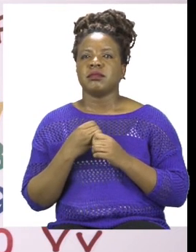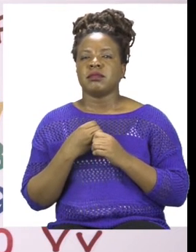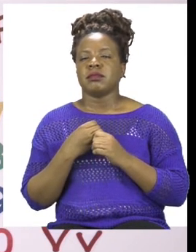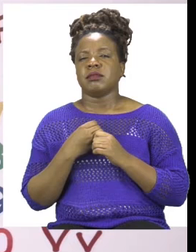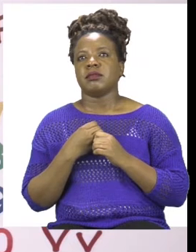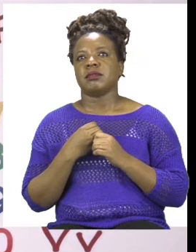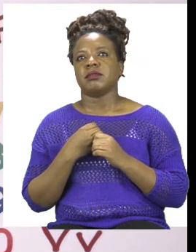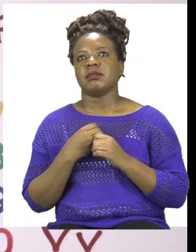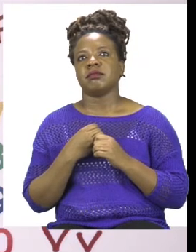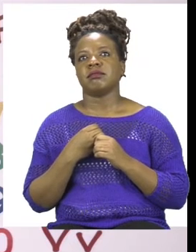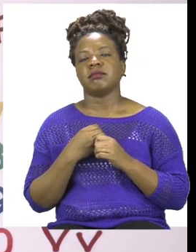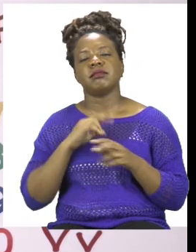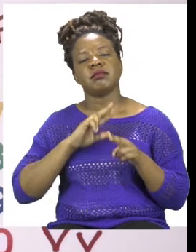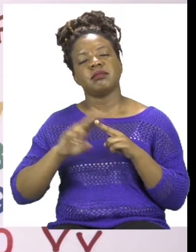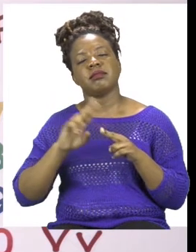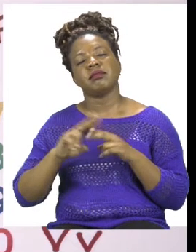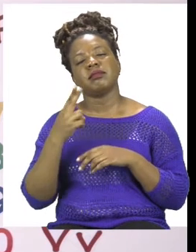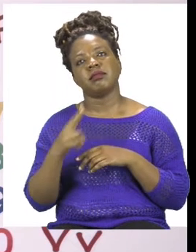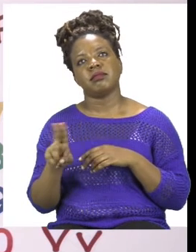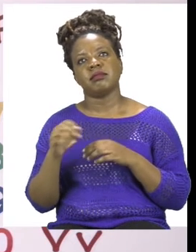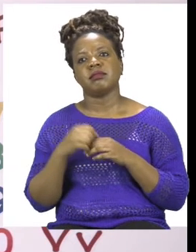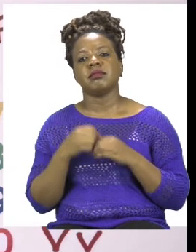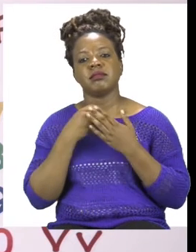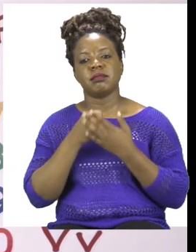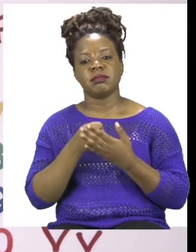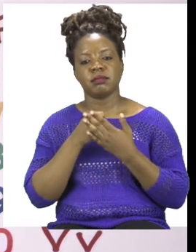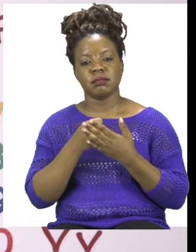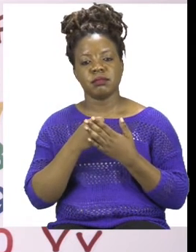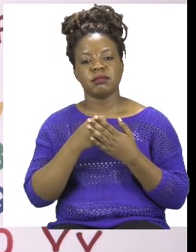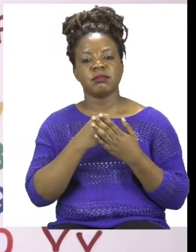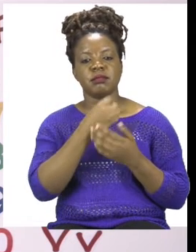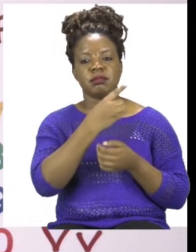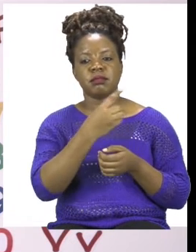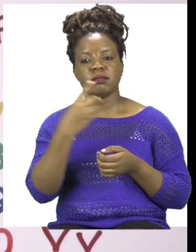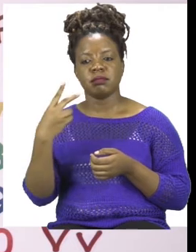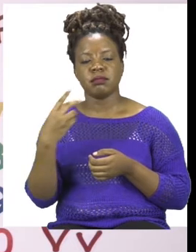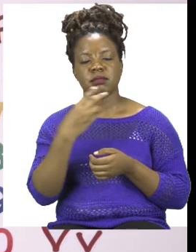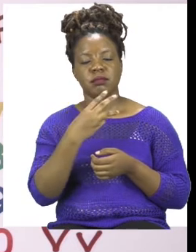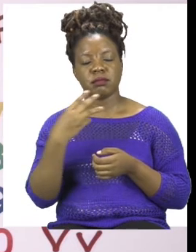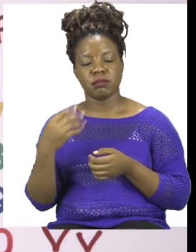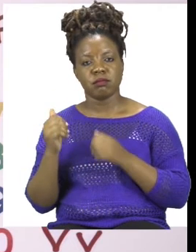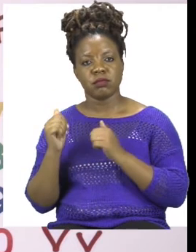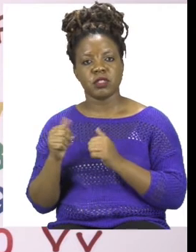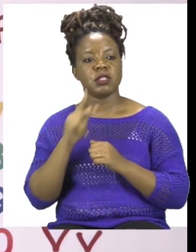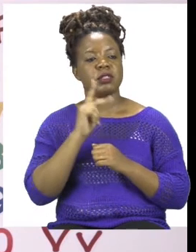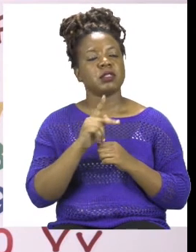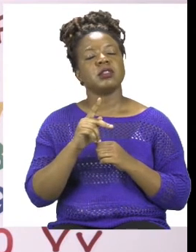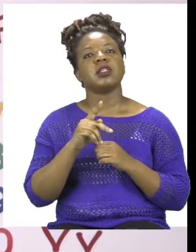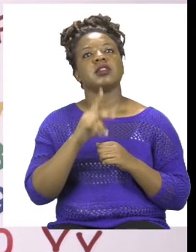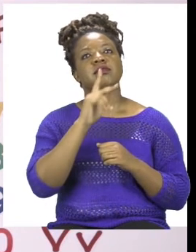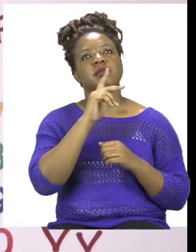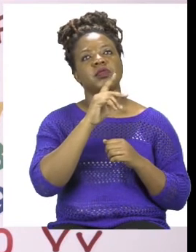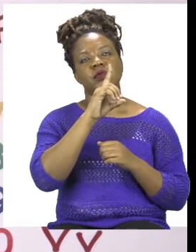So take your time boys and girls try hard not to mix up how we double when we just take the number we have and add it to